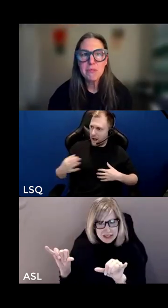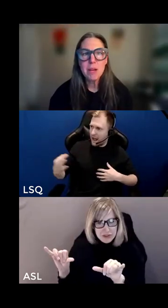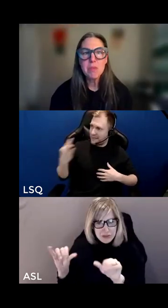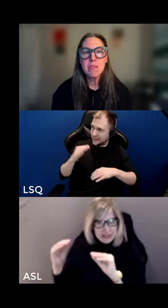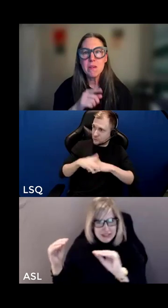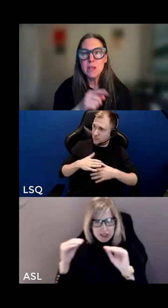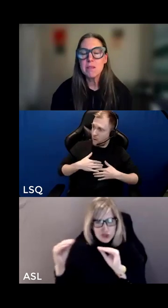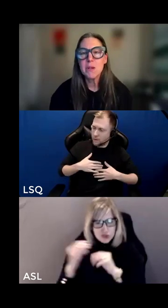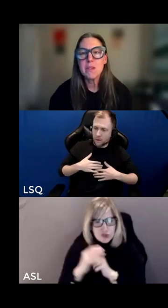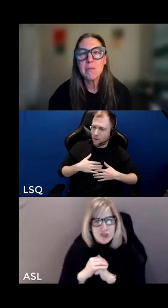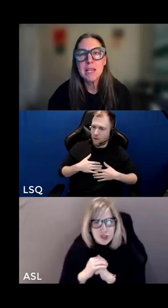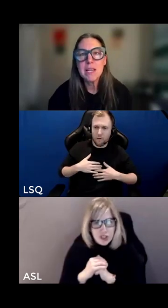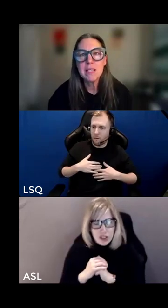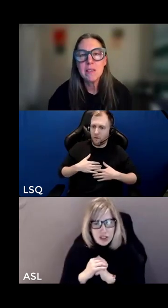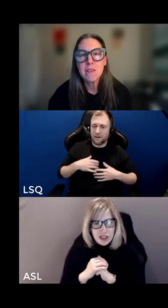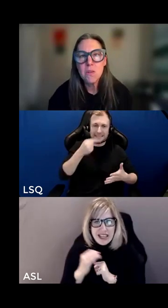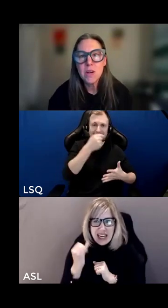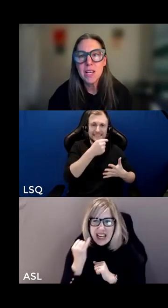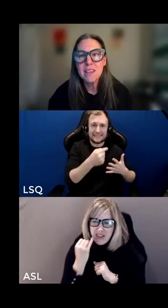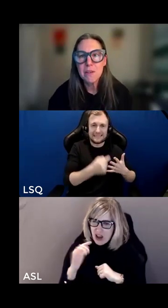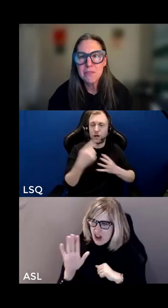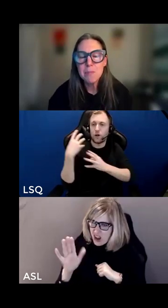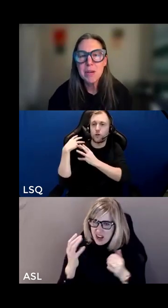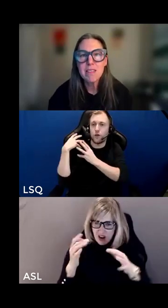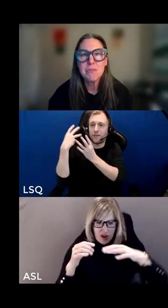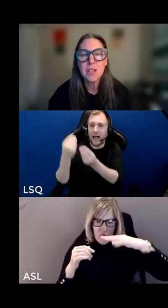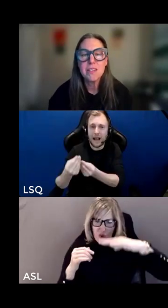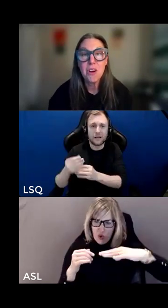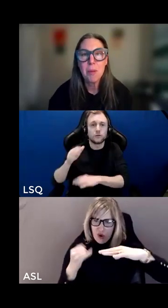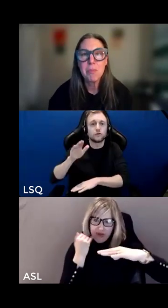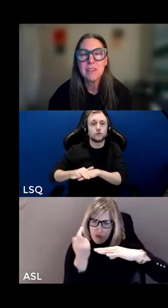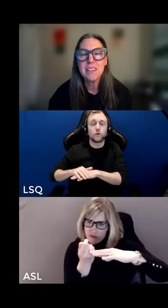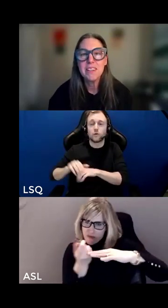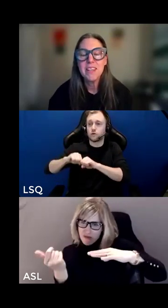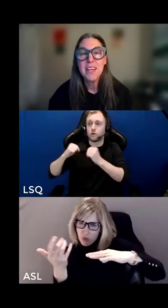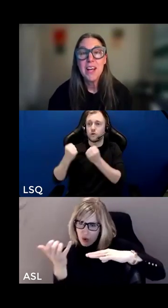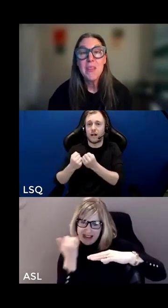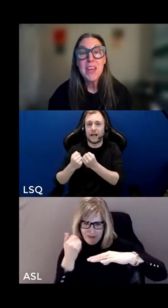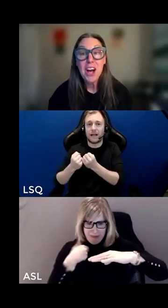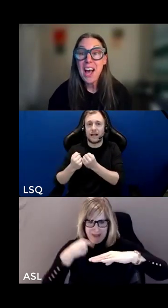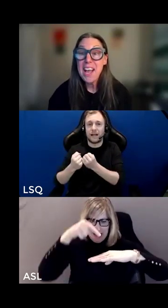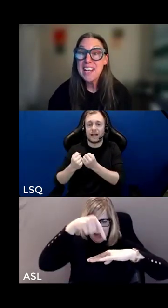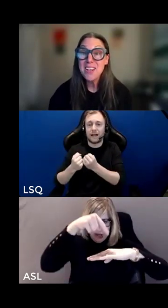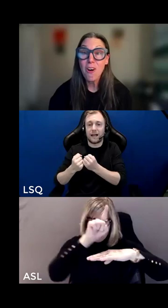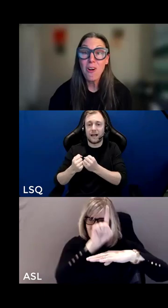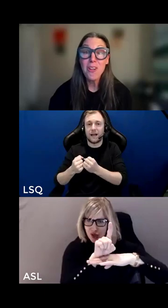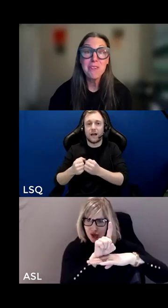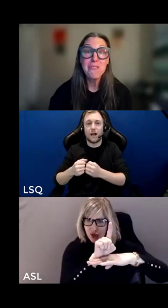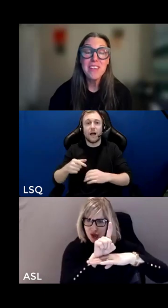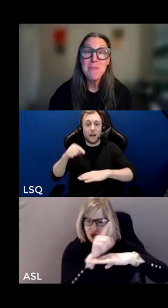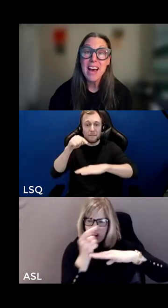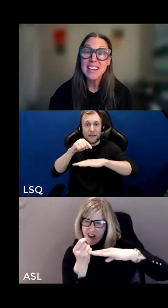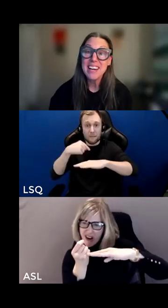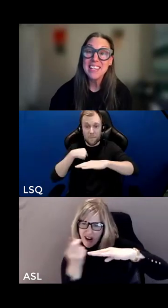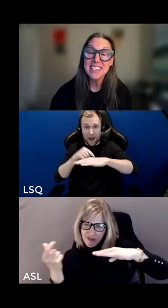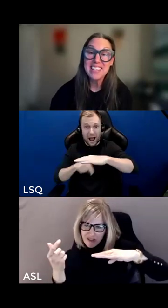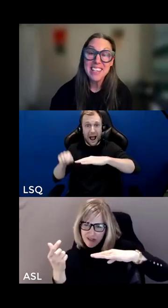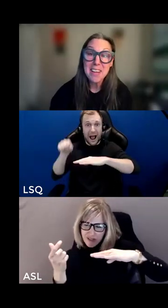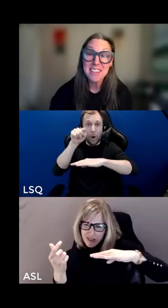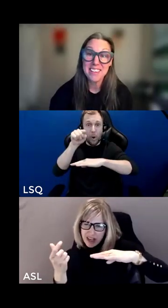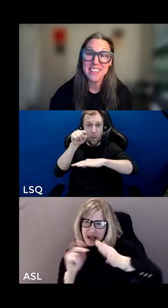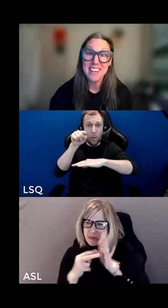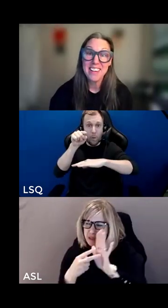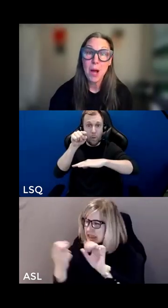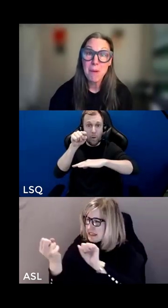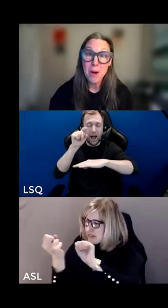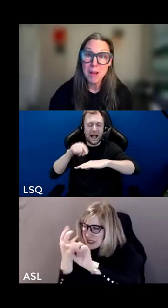allyship if i'm serious about dismantling this coin and i find myself on top then i need all the feedback i can